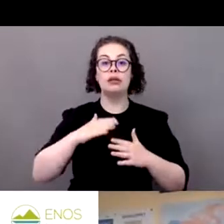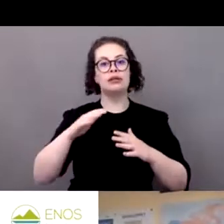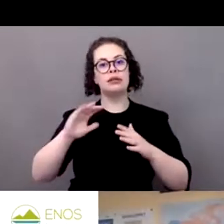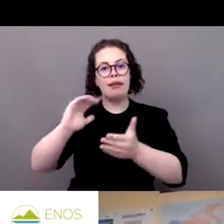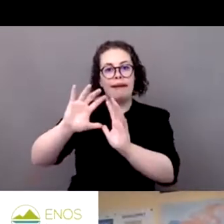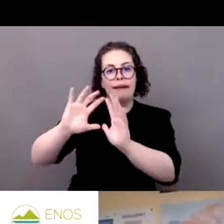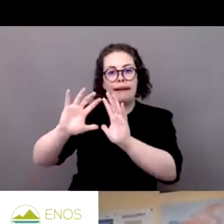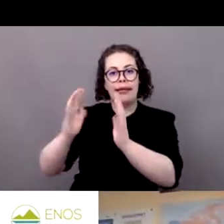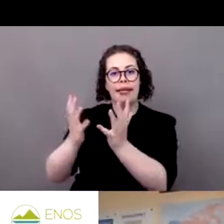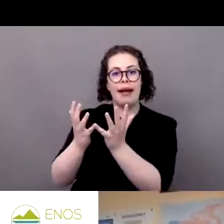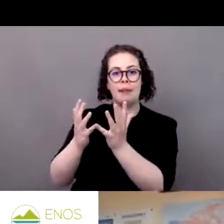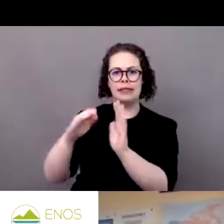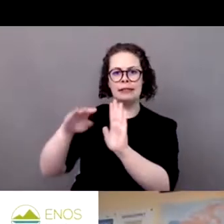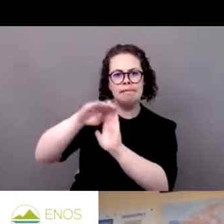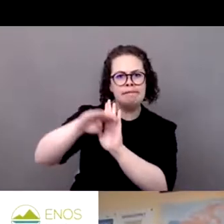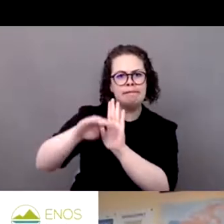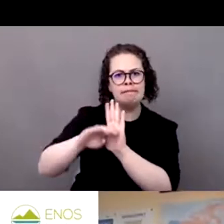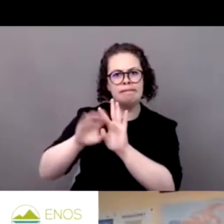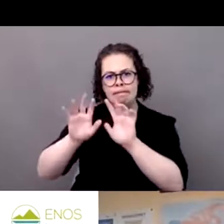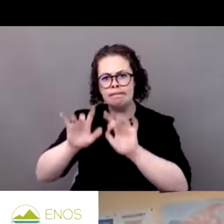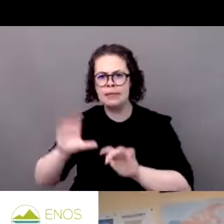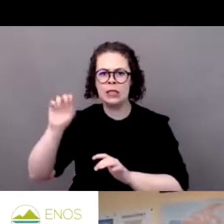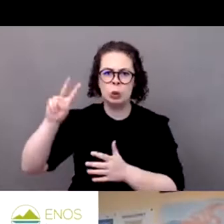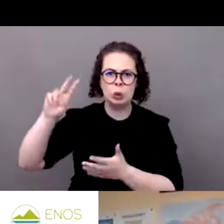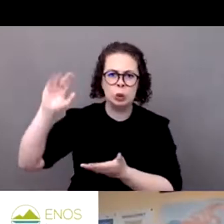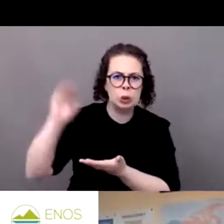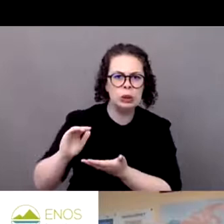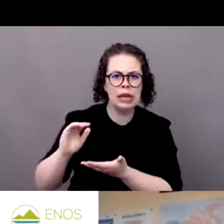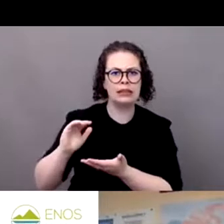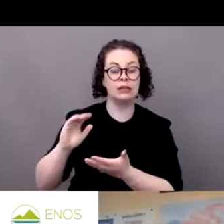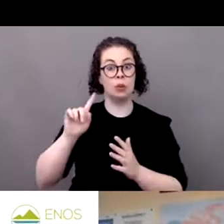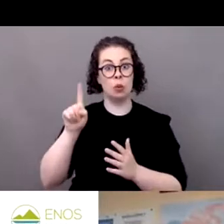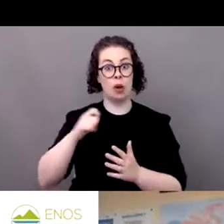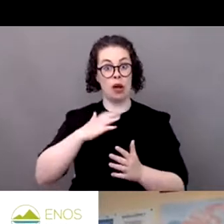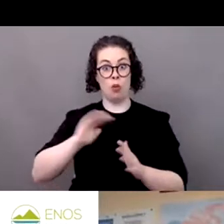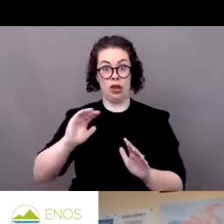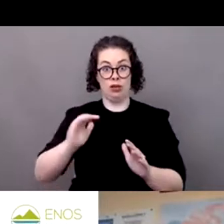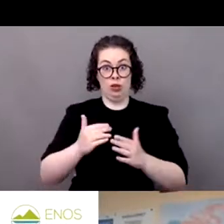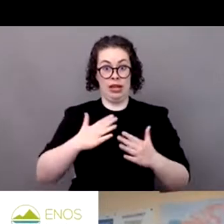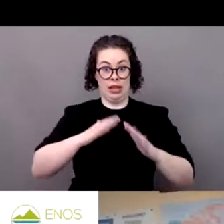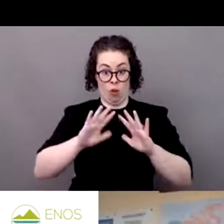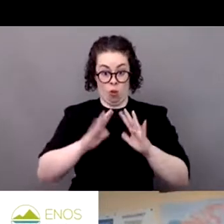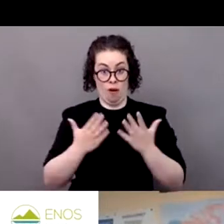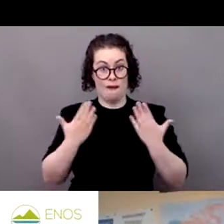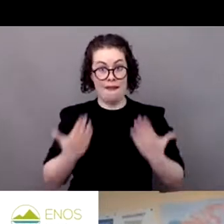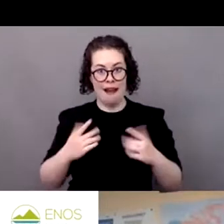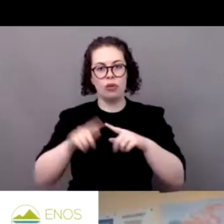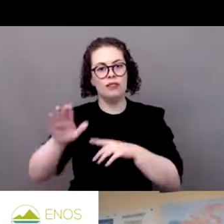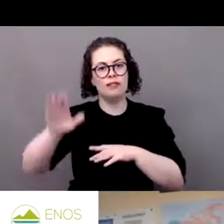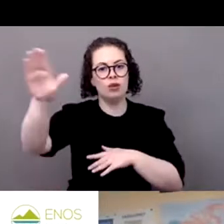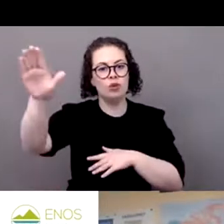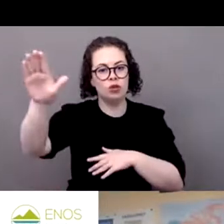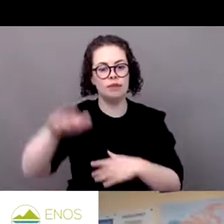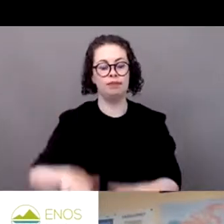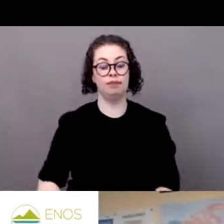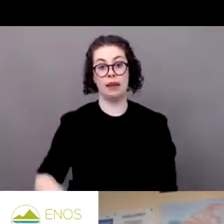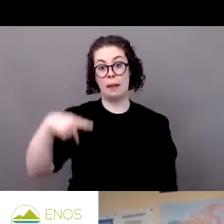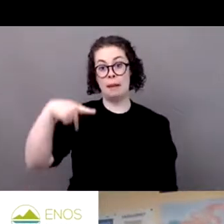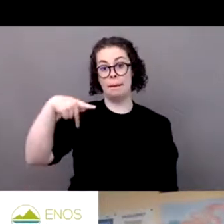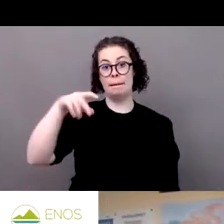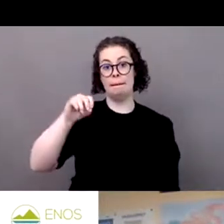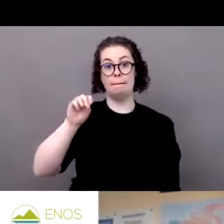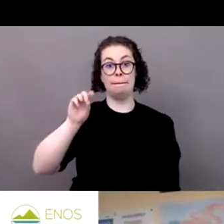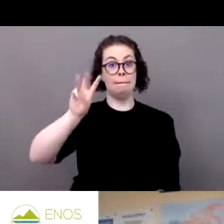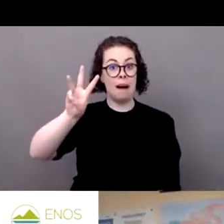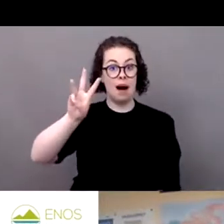world for today and also for future generations. And under the umbrella of Protect Our Winters Europe, we bring together the nine